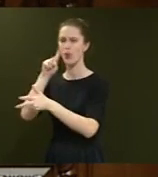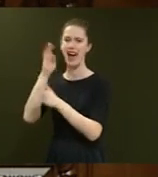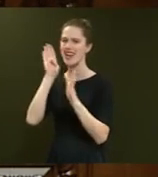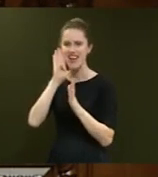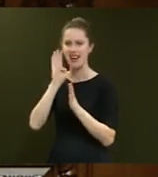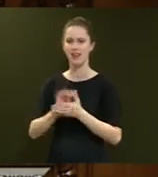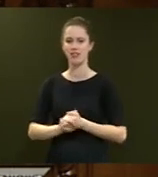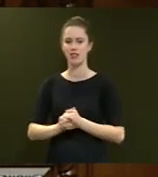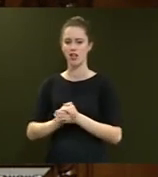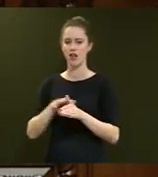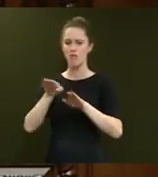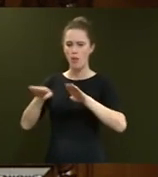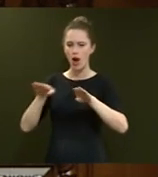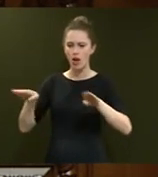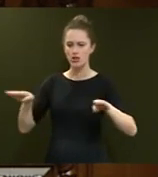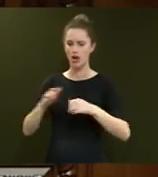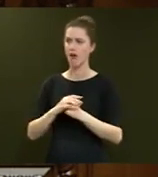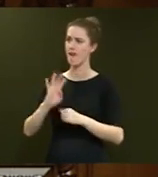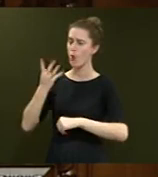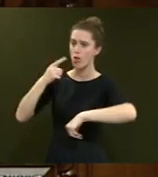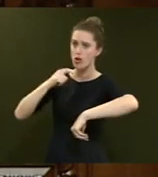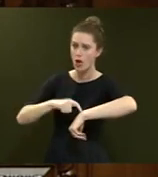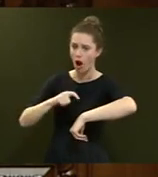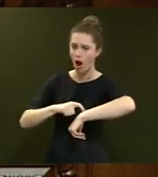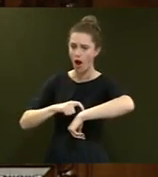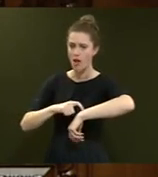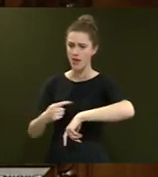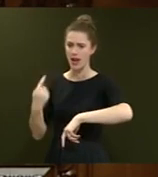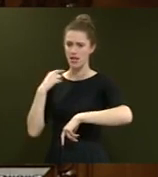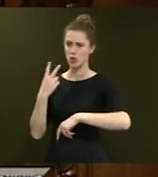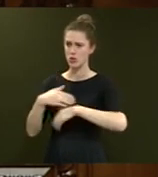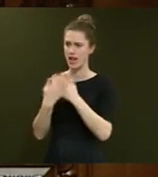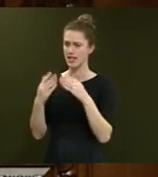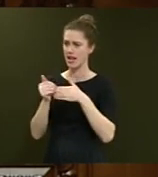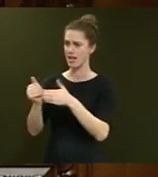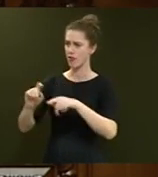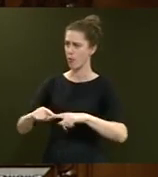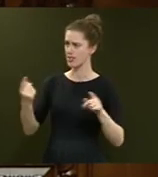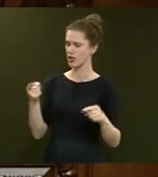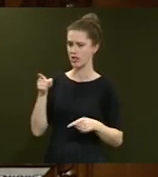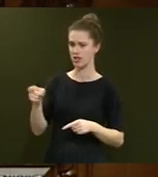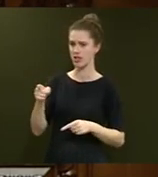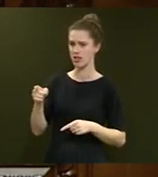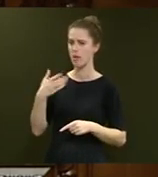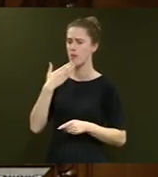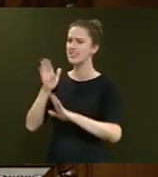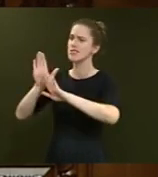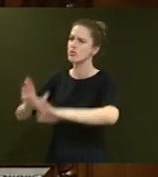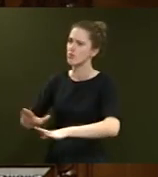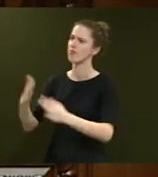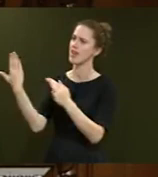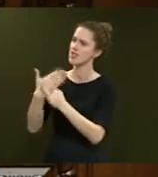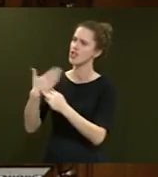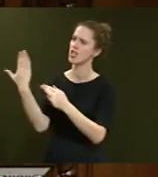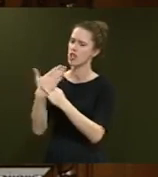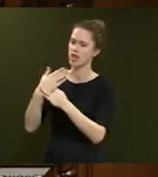And I'll just remind, I think, for the fourth time in the last two days, the Leader of the Opposition to cease interjecting